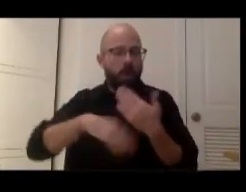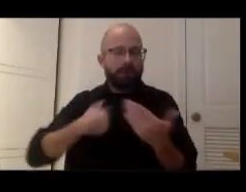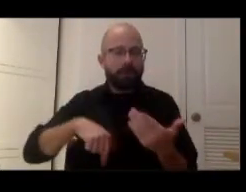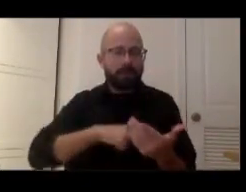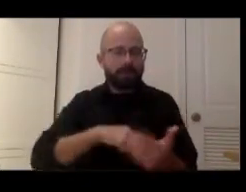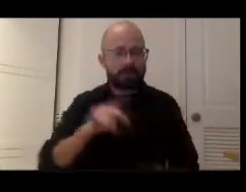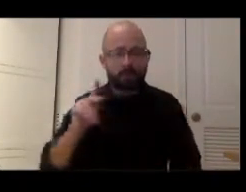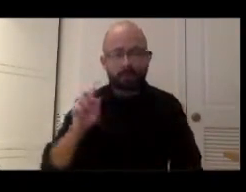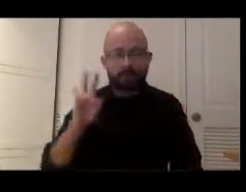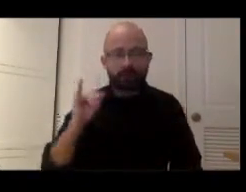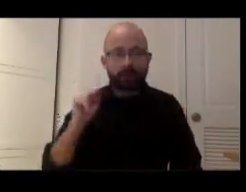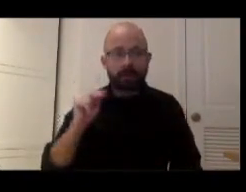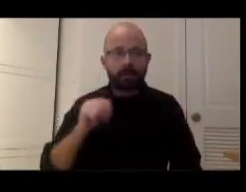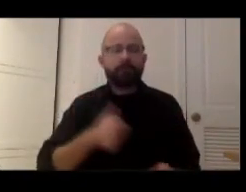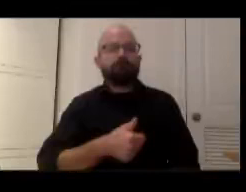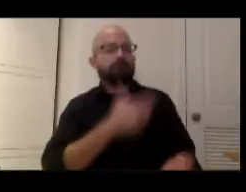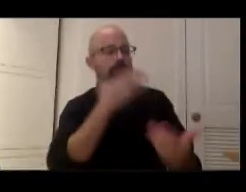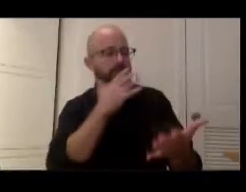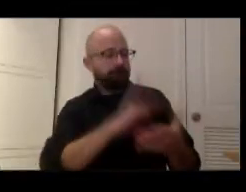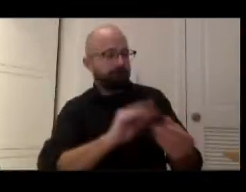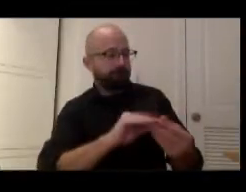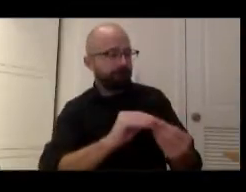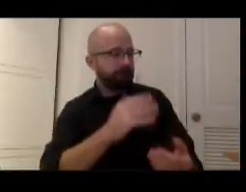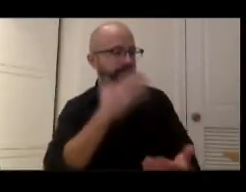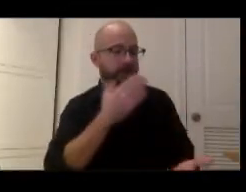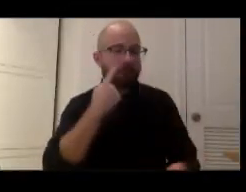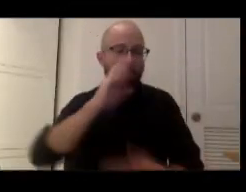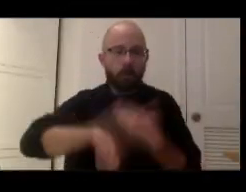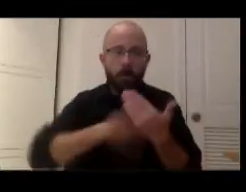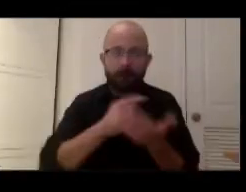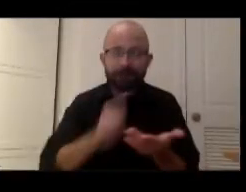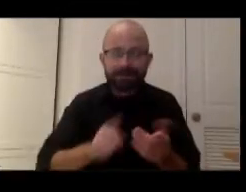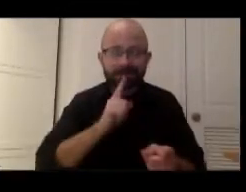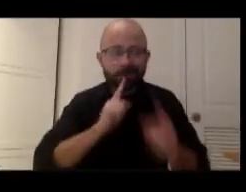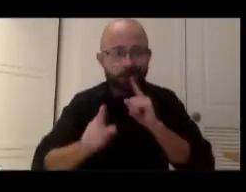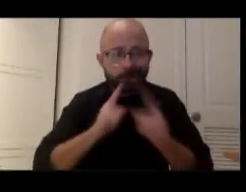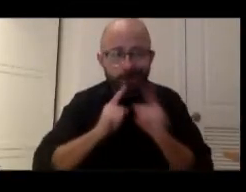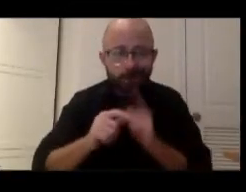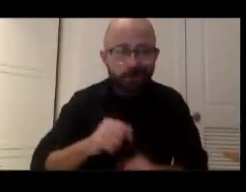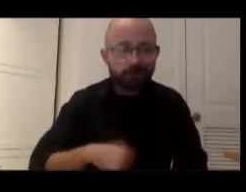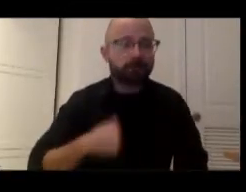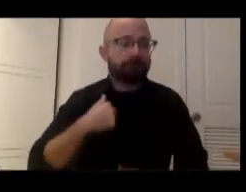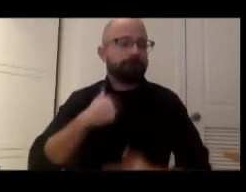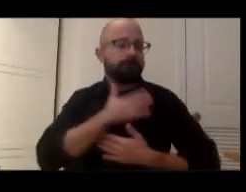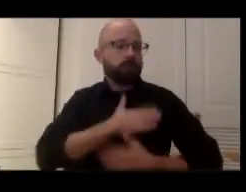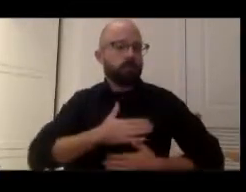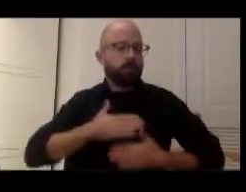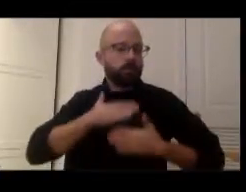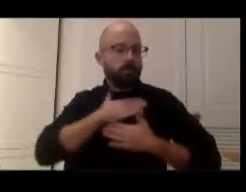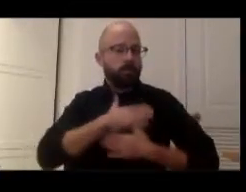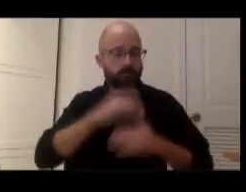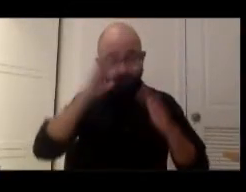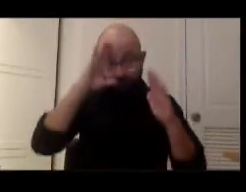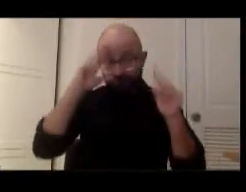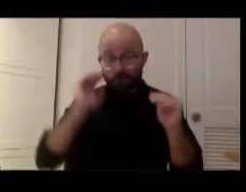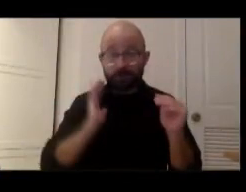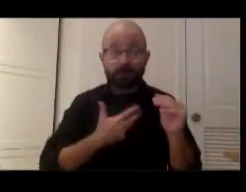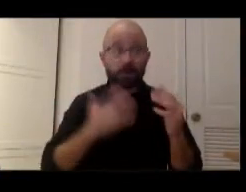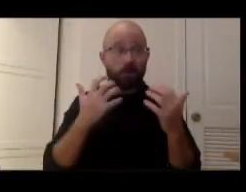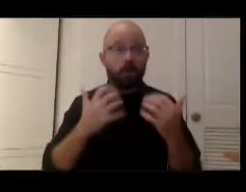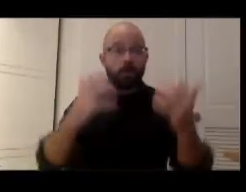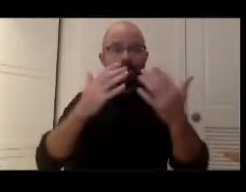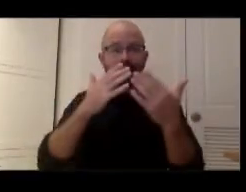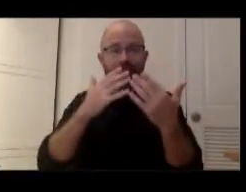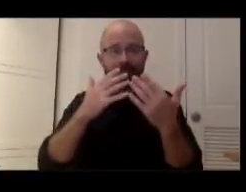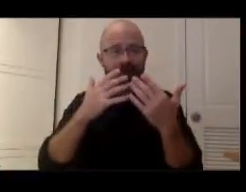well listen thank you all for for this conversation um I enjoyed it very much I hope that our audience did as well thank all